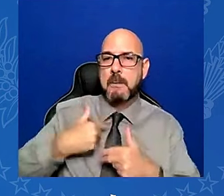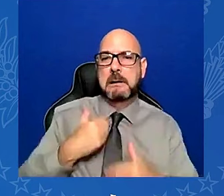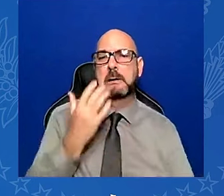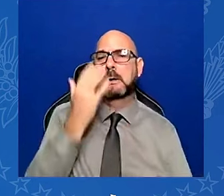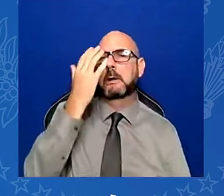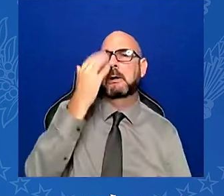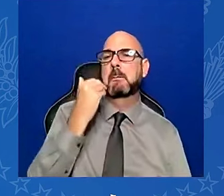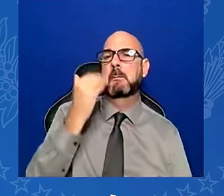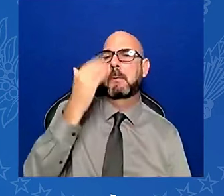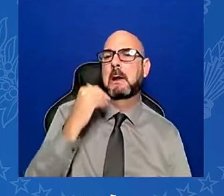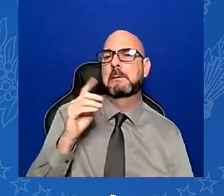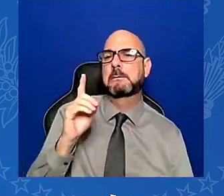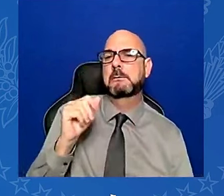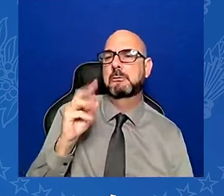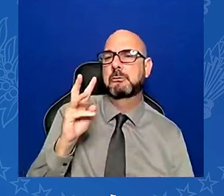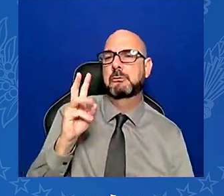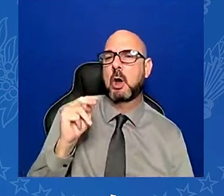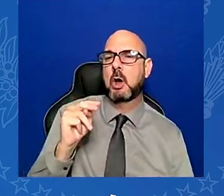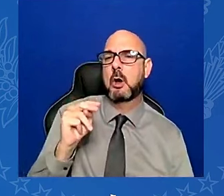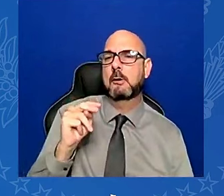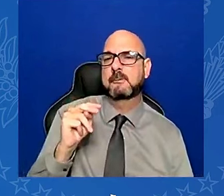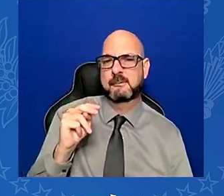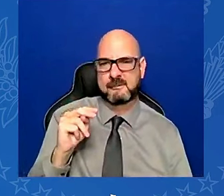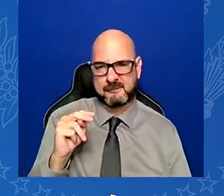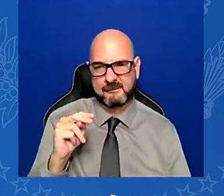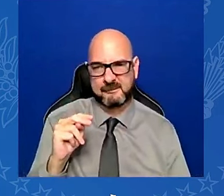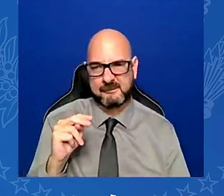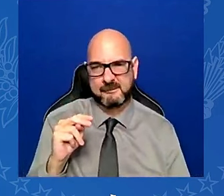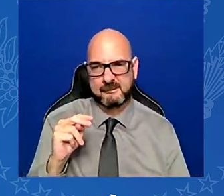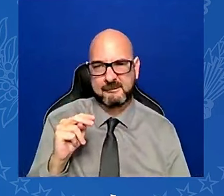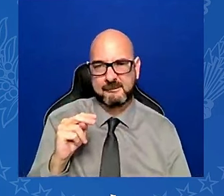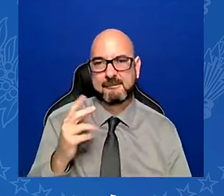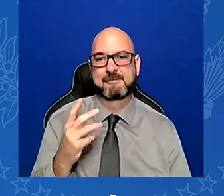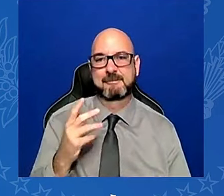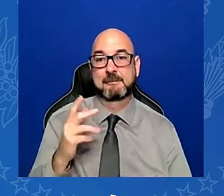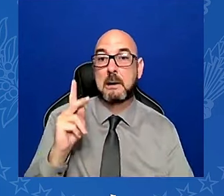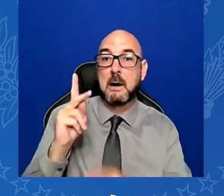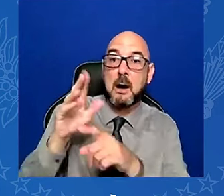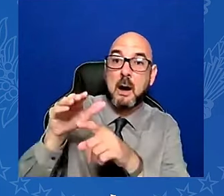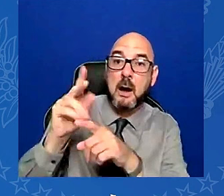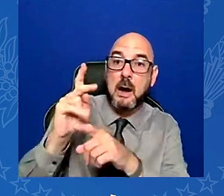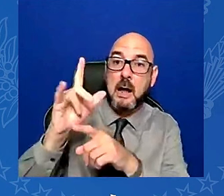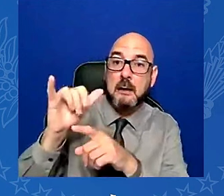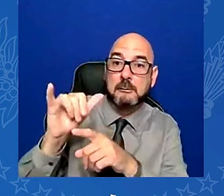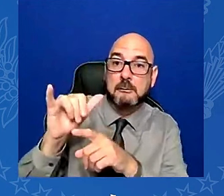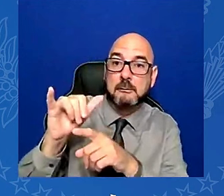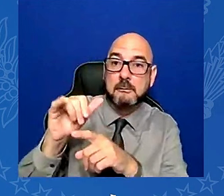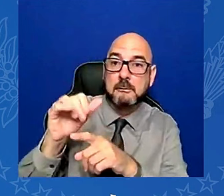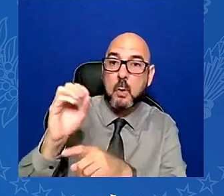Kelly O'Donnell, President of the White House Correspondents Association, thank you for having me. Thank you, sir.